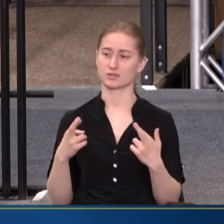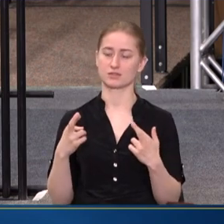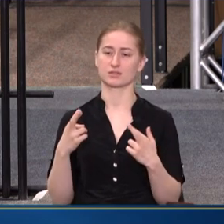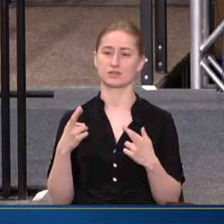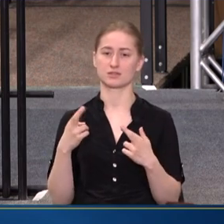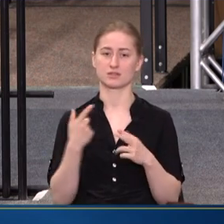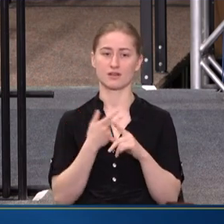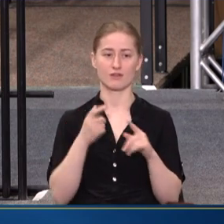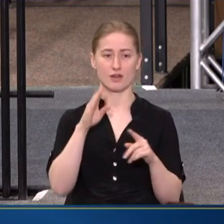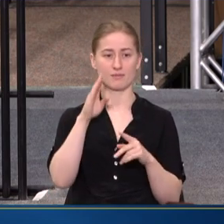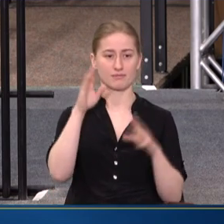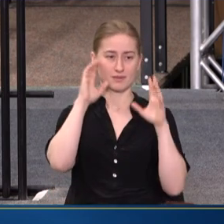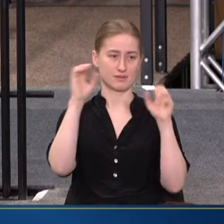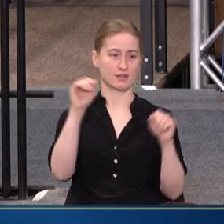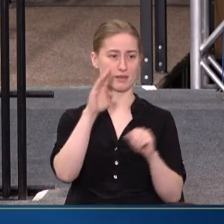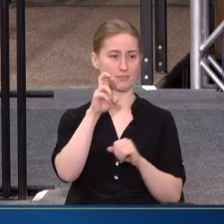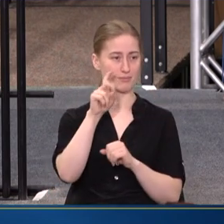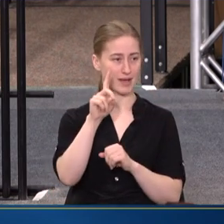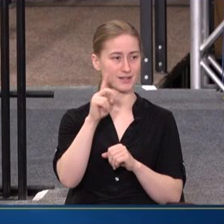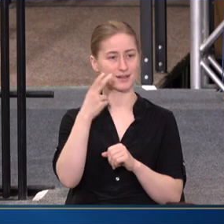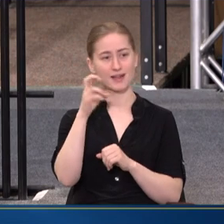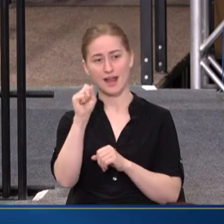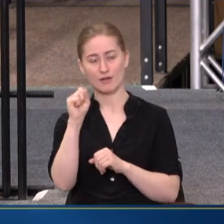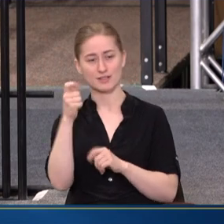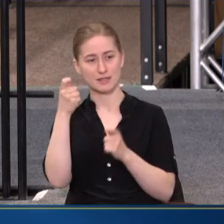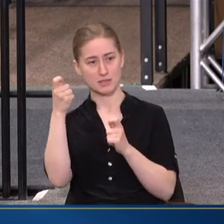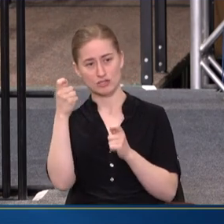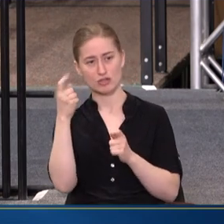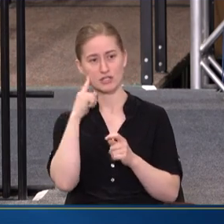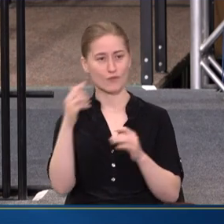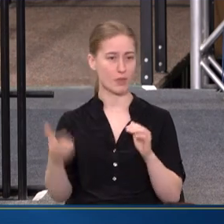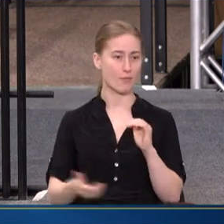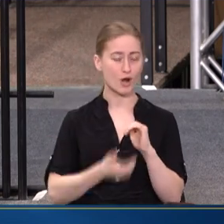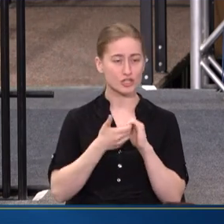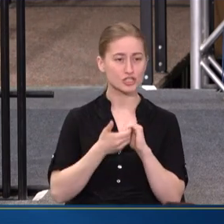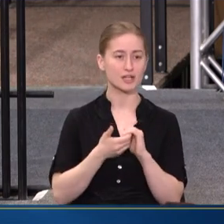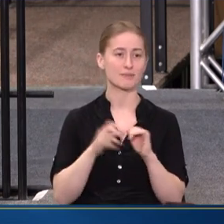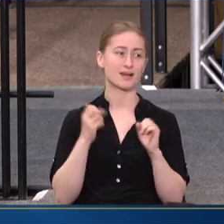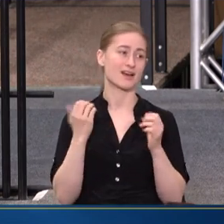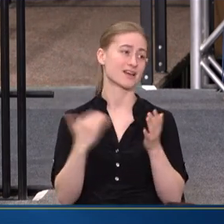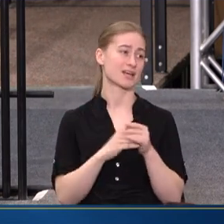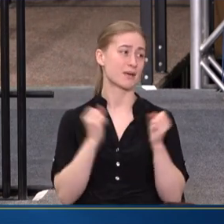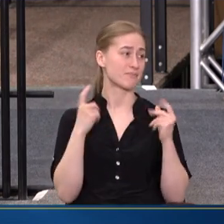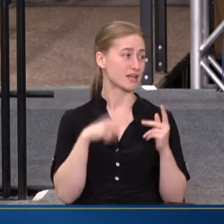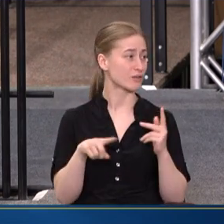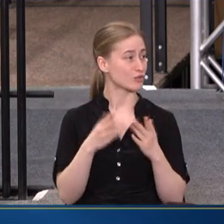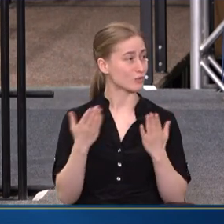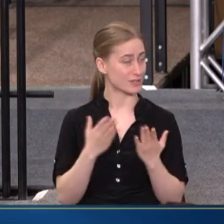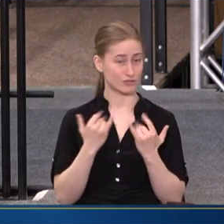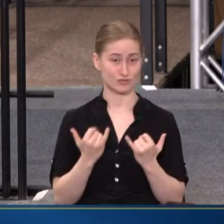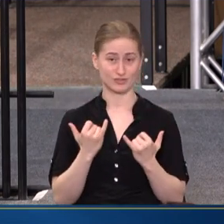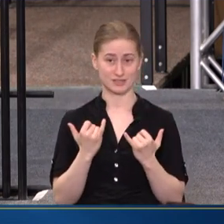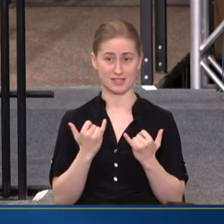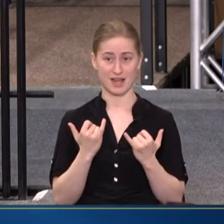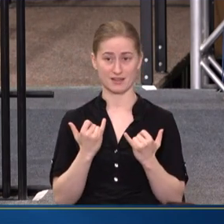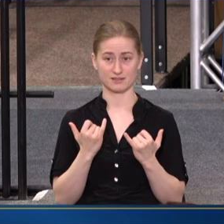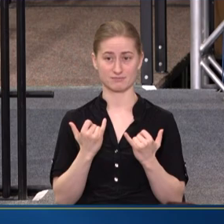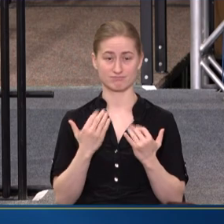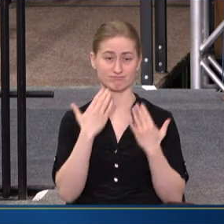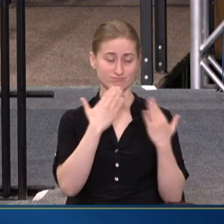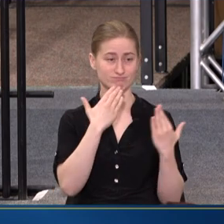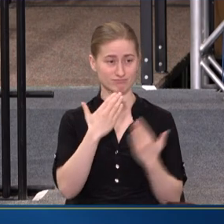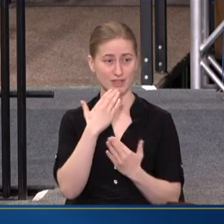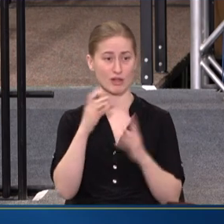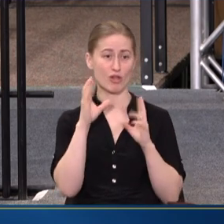FROM THE BIDEN-HARRIS ADMINISTRATION, FOR OUR PARTNERSHIPS. AGAIN, WITH MANY OF YOU HERE THAT ARE WITH US TODAY AND